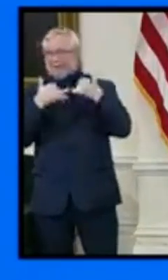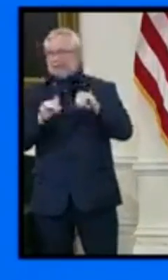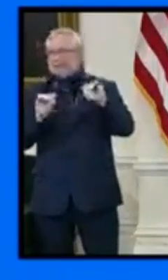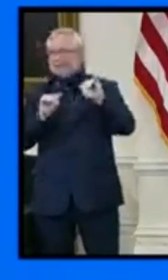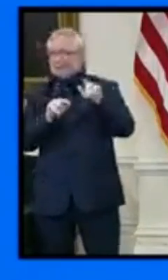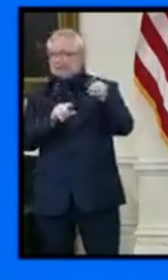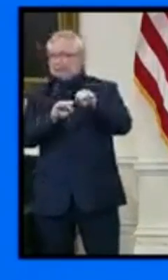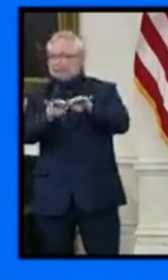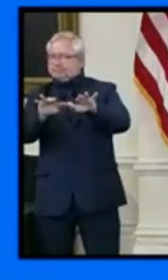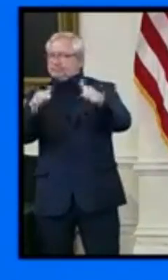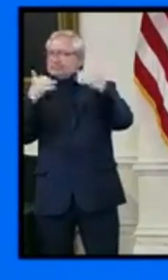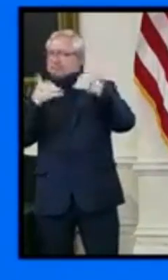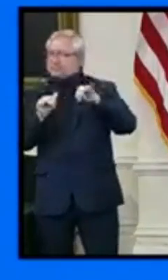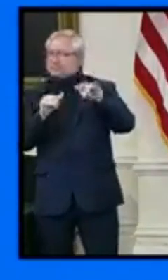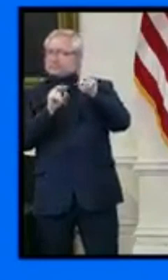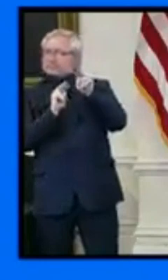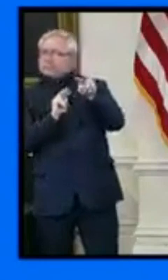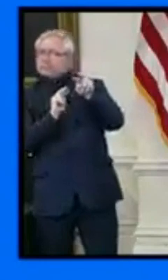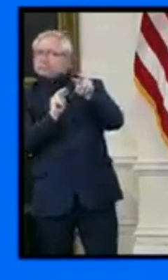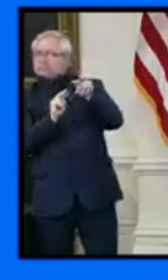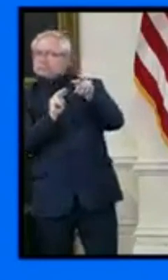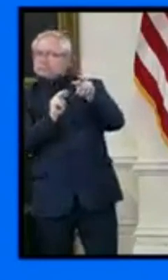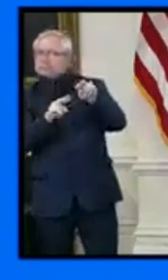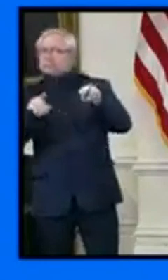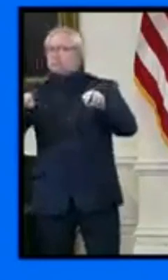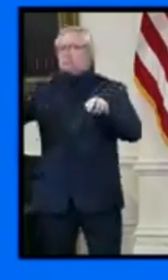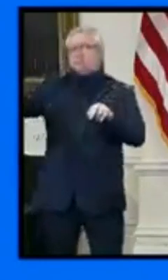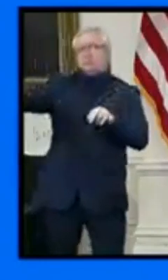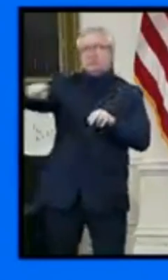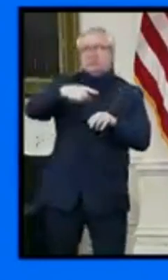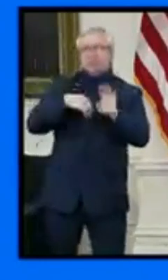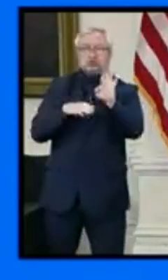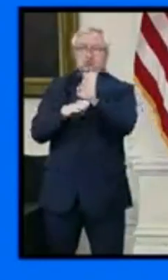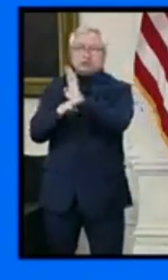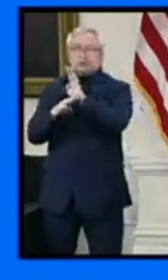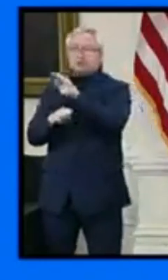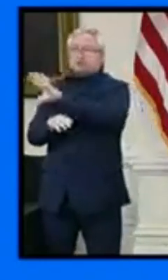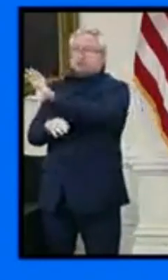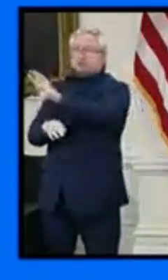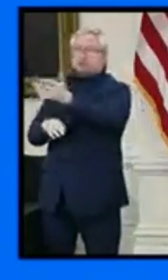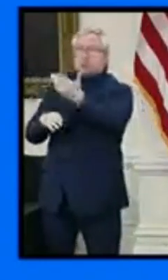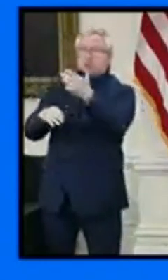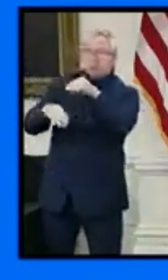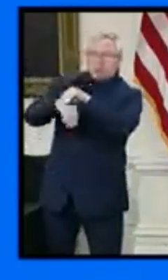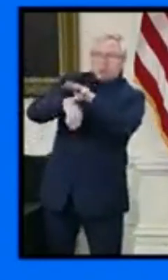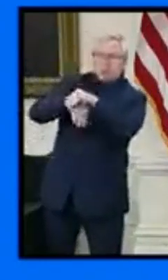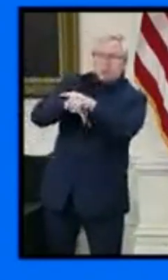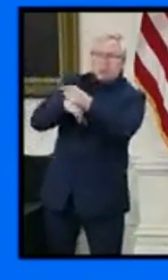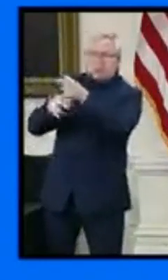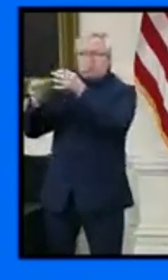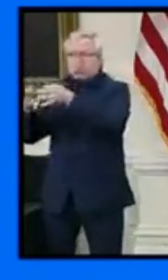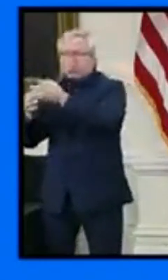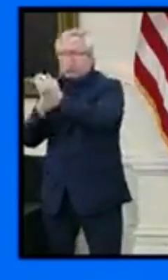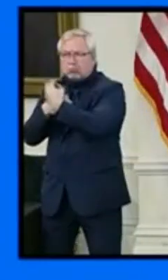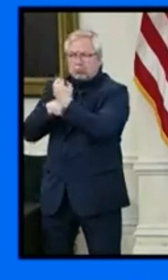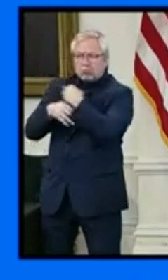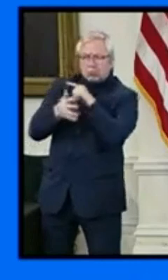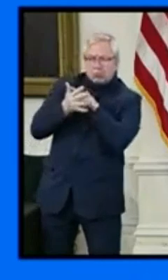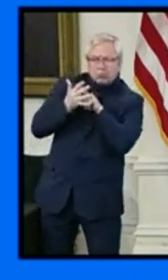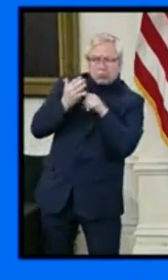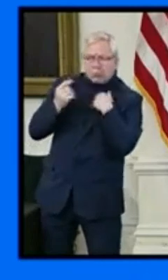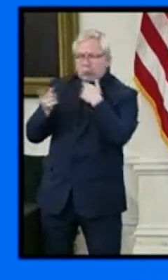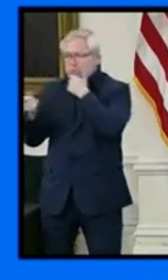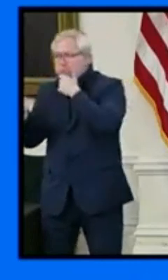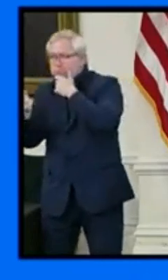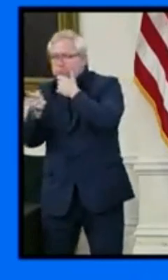from our 15 industry-specific advisory groups, we are also issuing guidelines for the